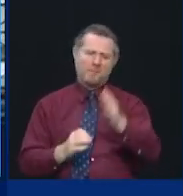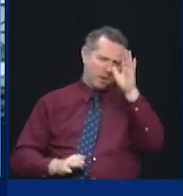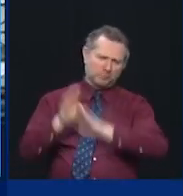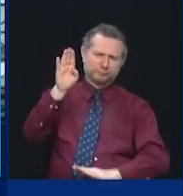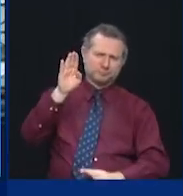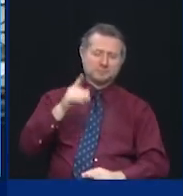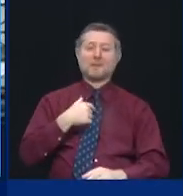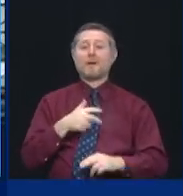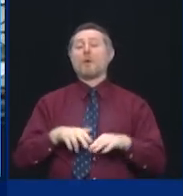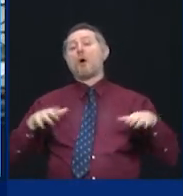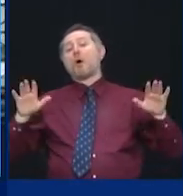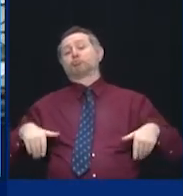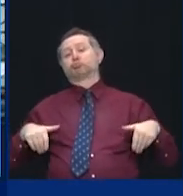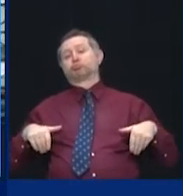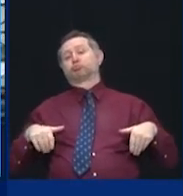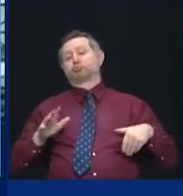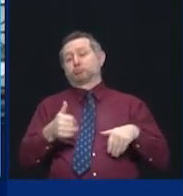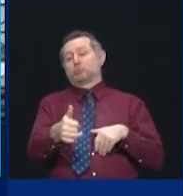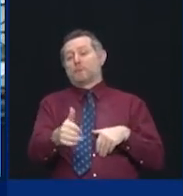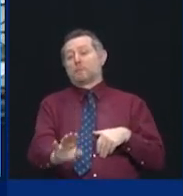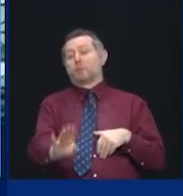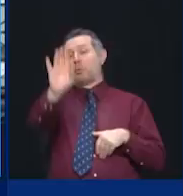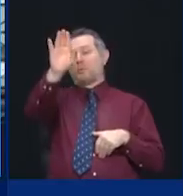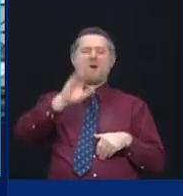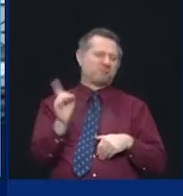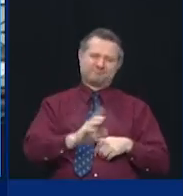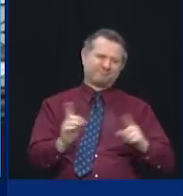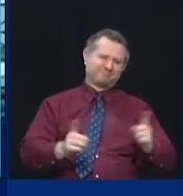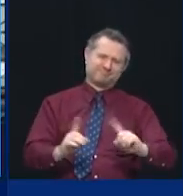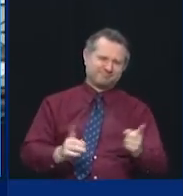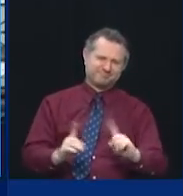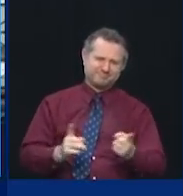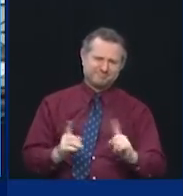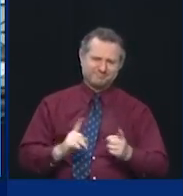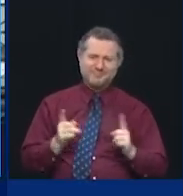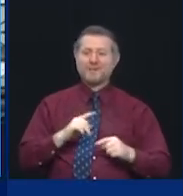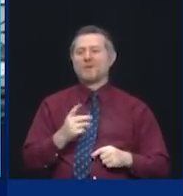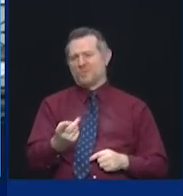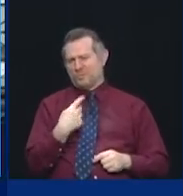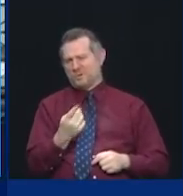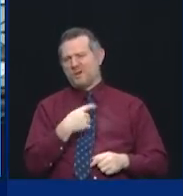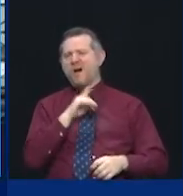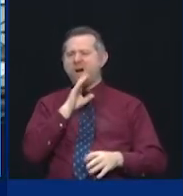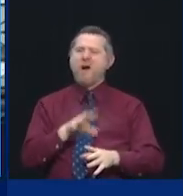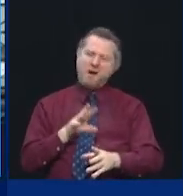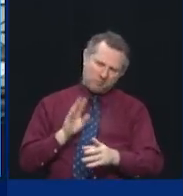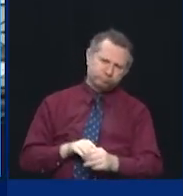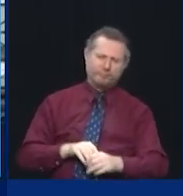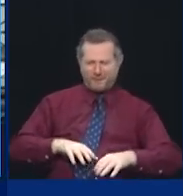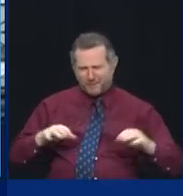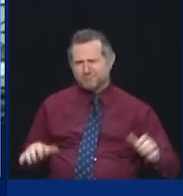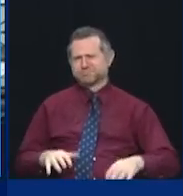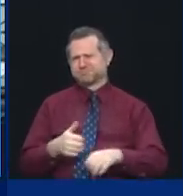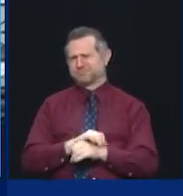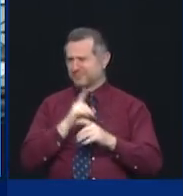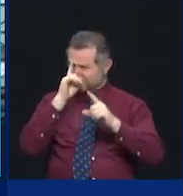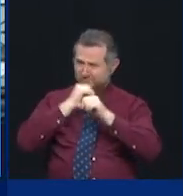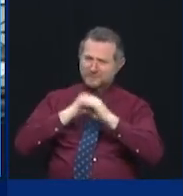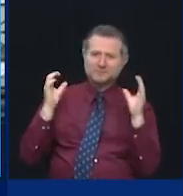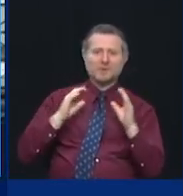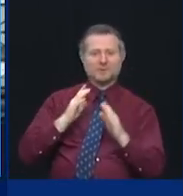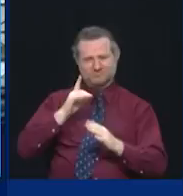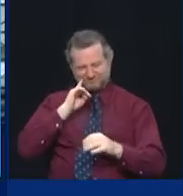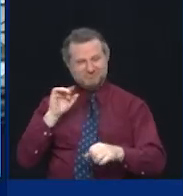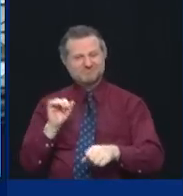come back automatically and spring back automatically. No, we're going to make our future. And we did.